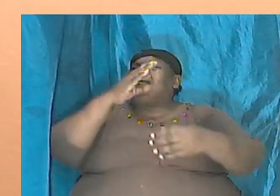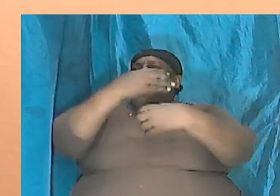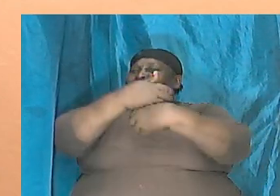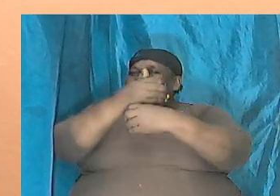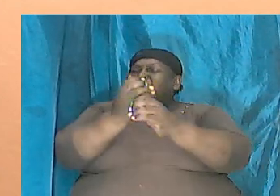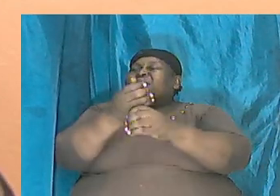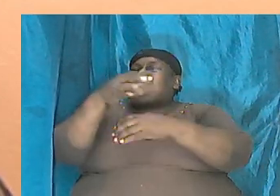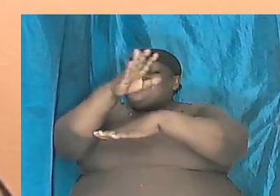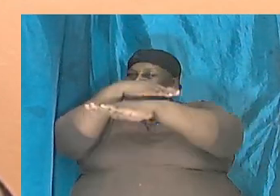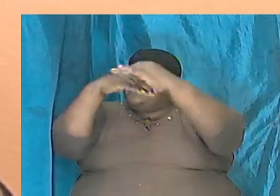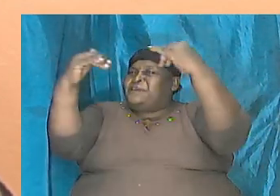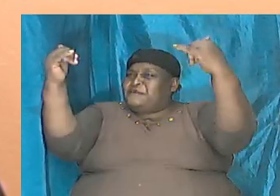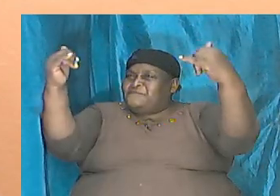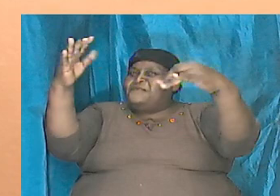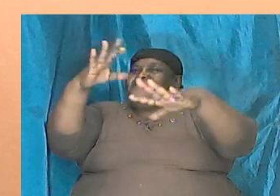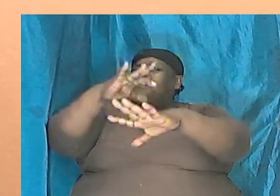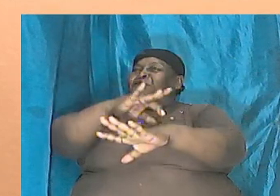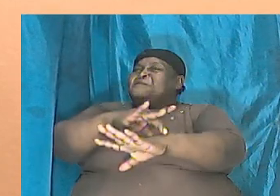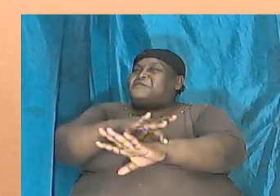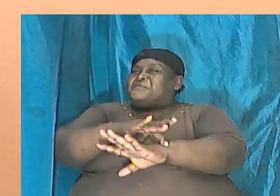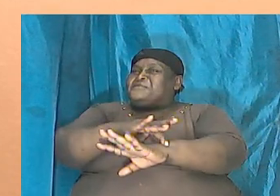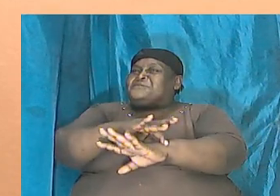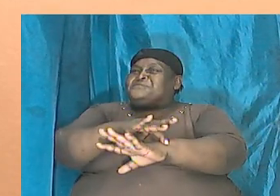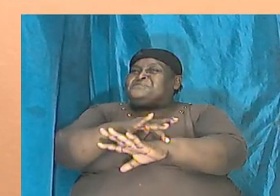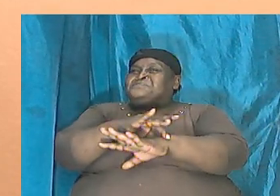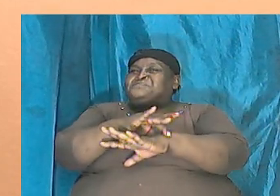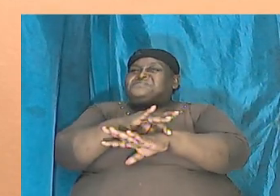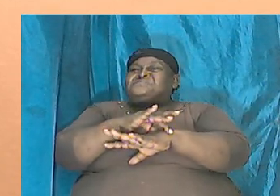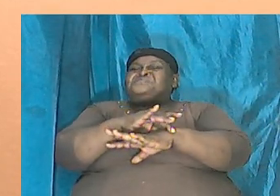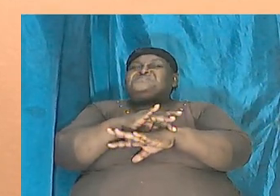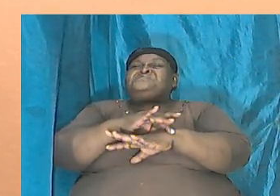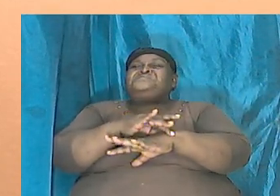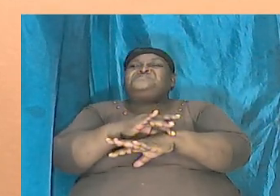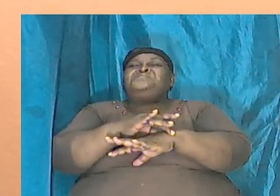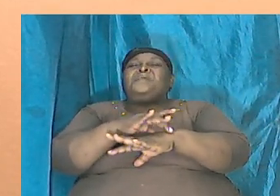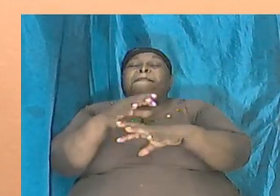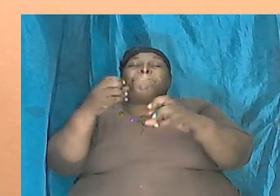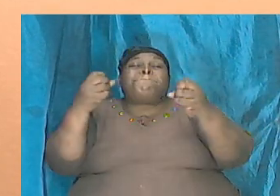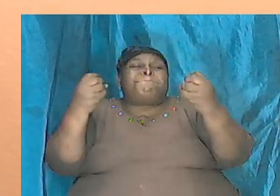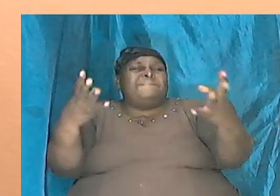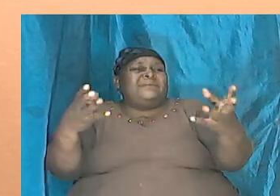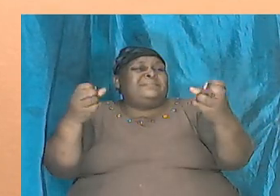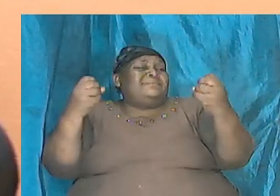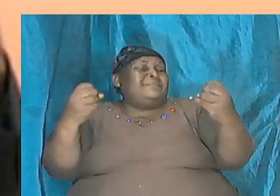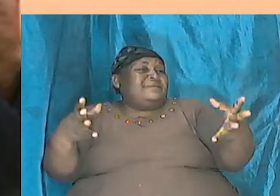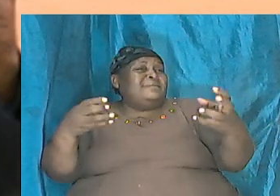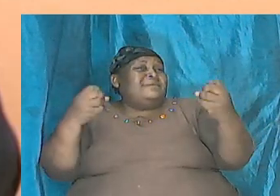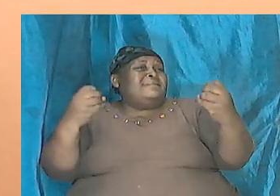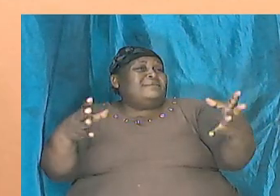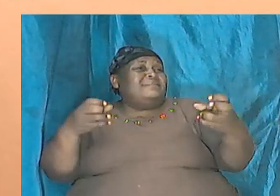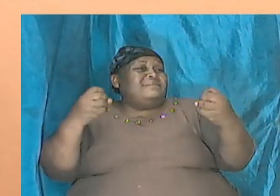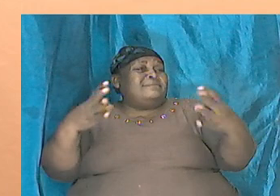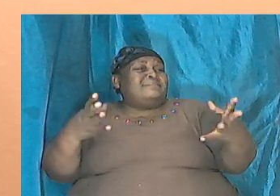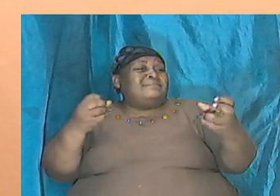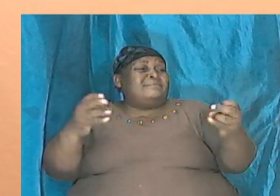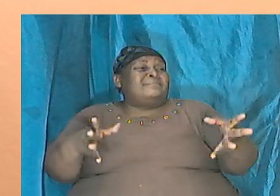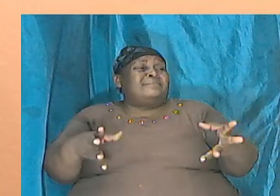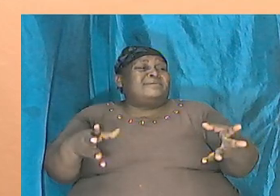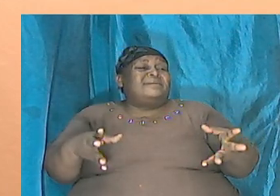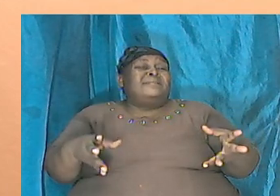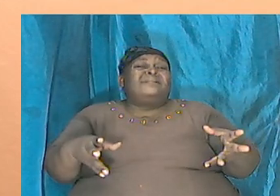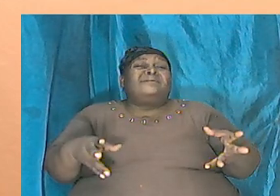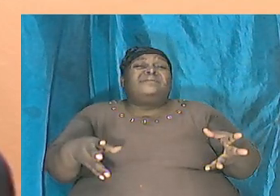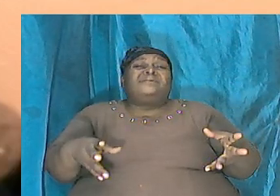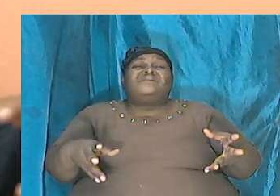heavens and the earth. And so, many of the skeptics jump into the book of